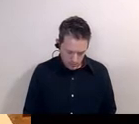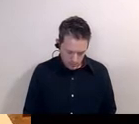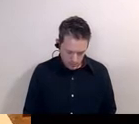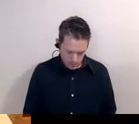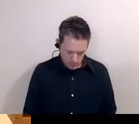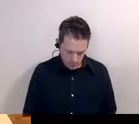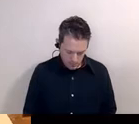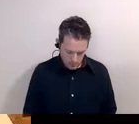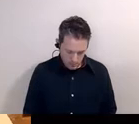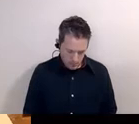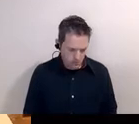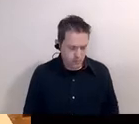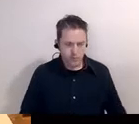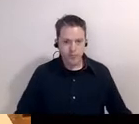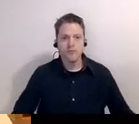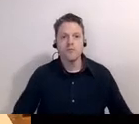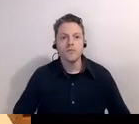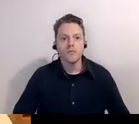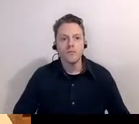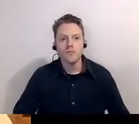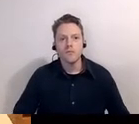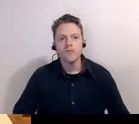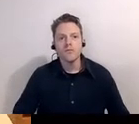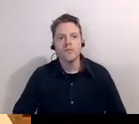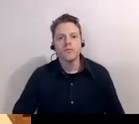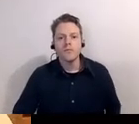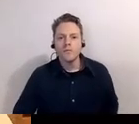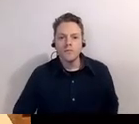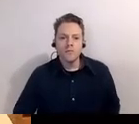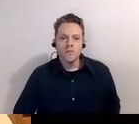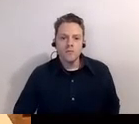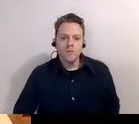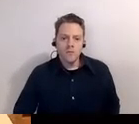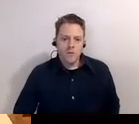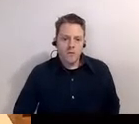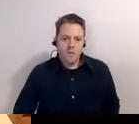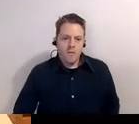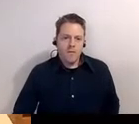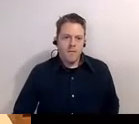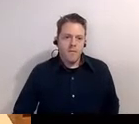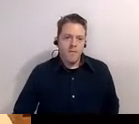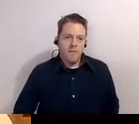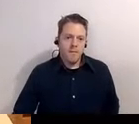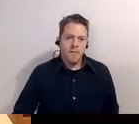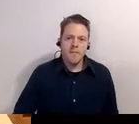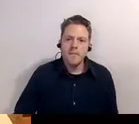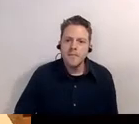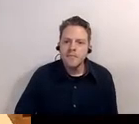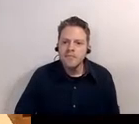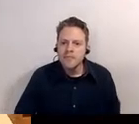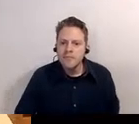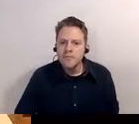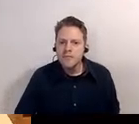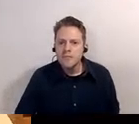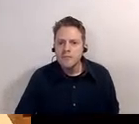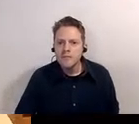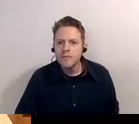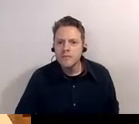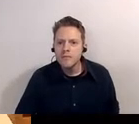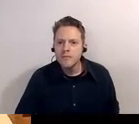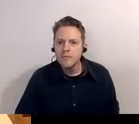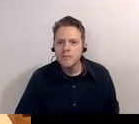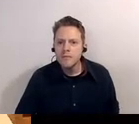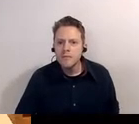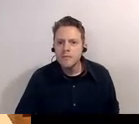from four stories to two stories one is uh heavy equipment one is fire insurance it seems to be some sort of a systemic